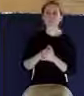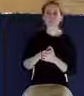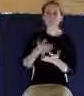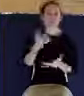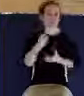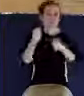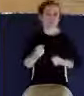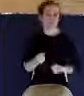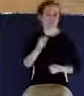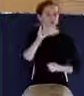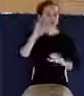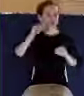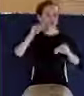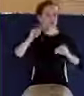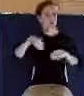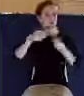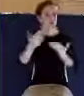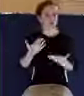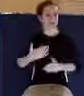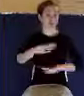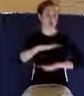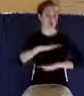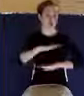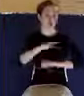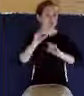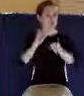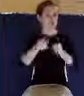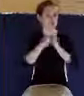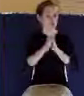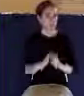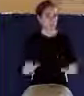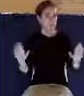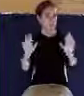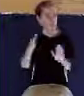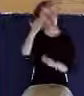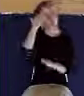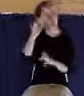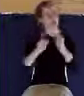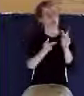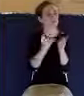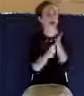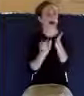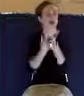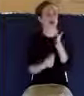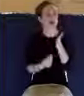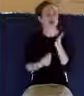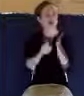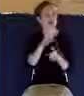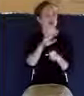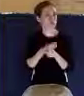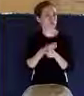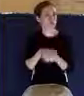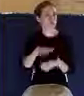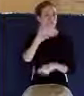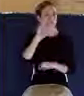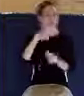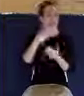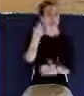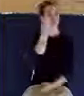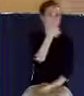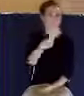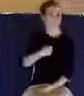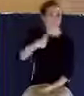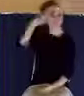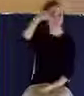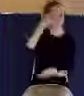peace with yourself. Now, why do people lack assurance? Let me give you some reasons why I think some people lack assurance of their